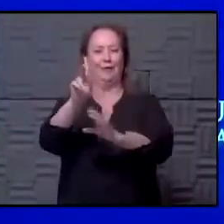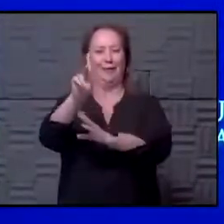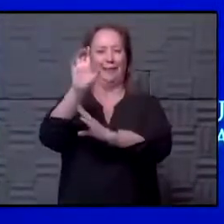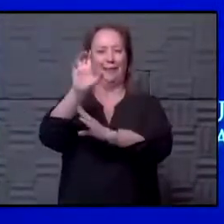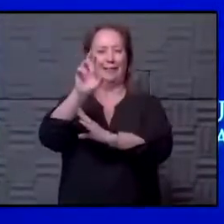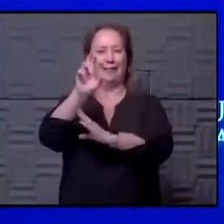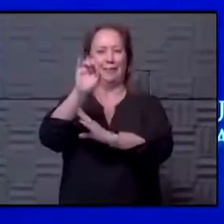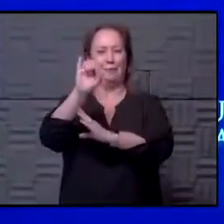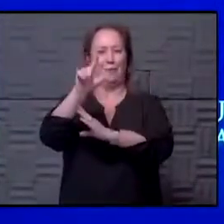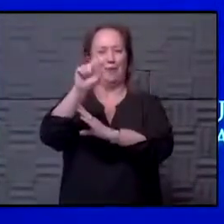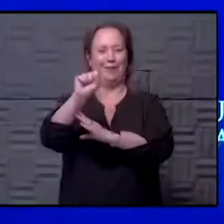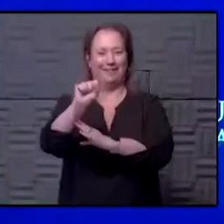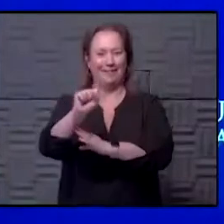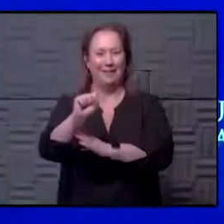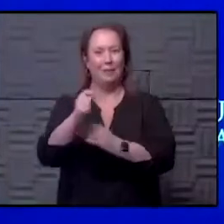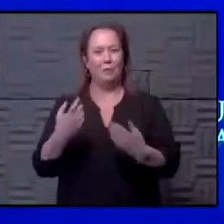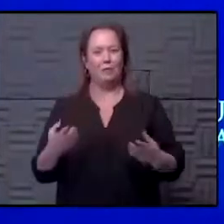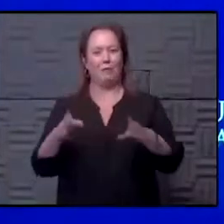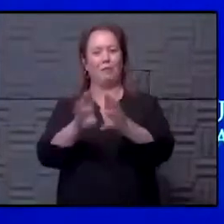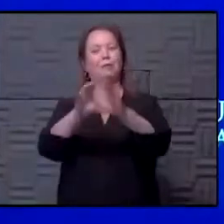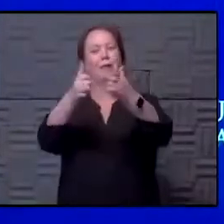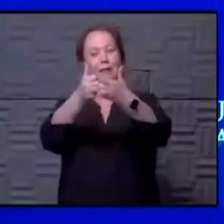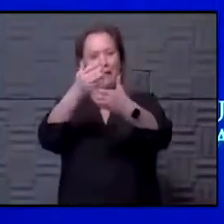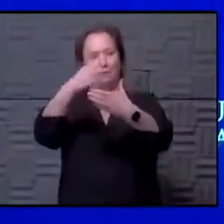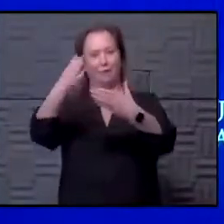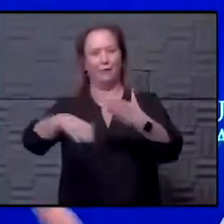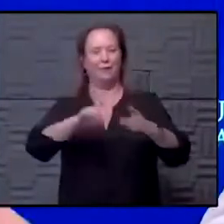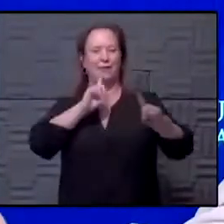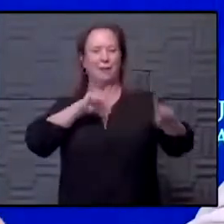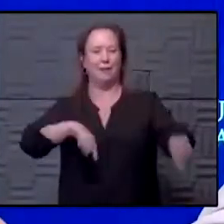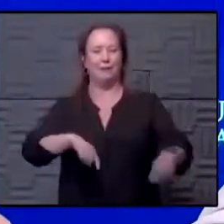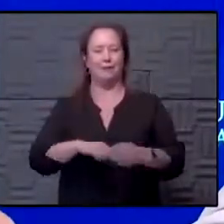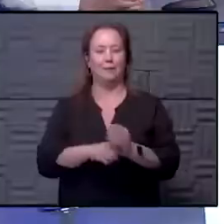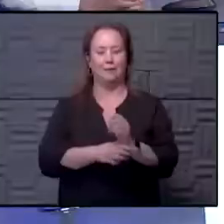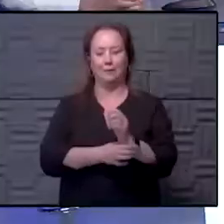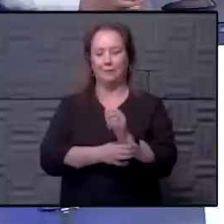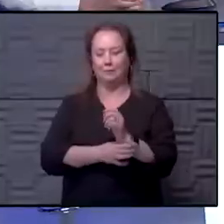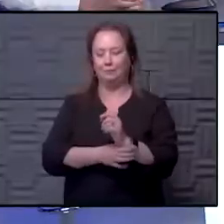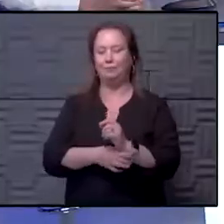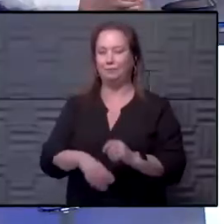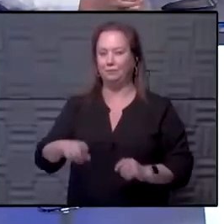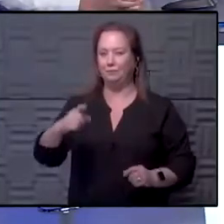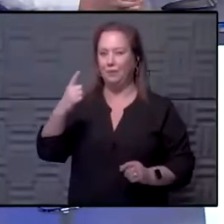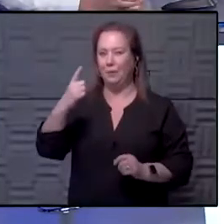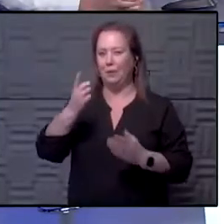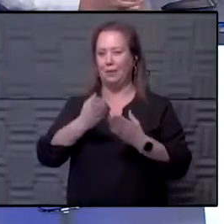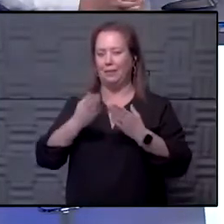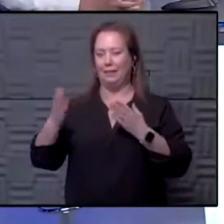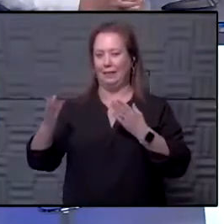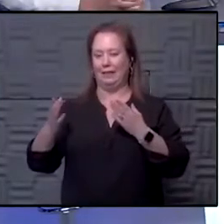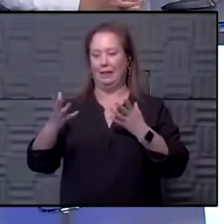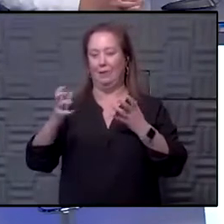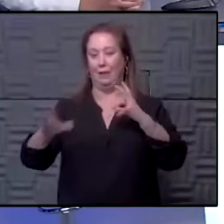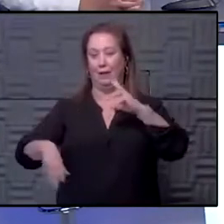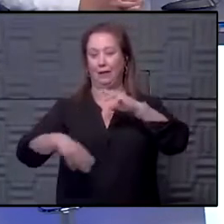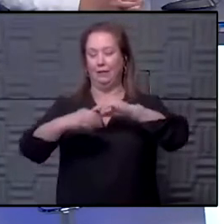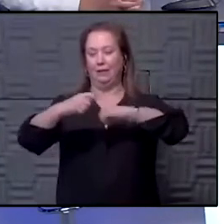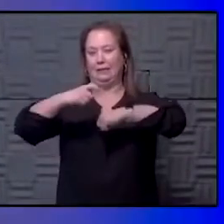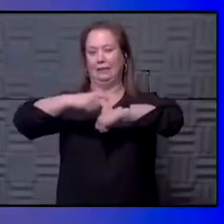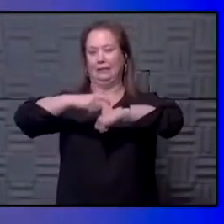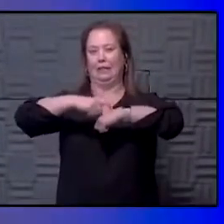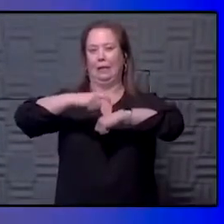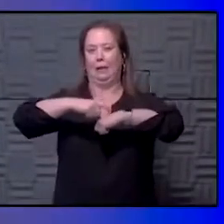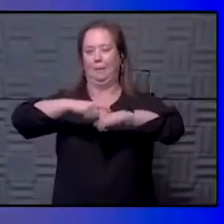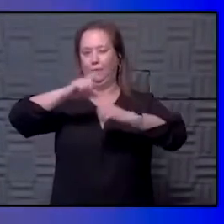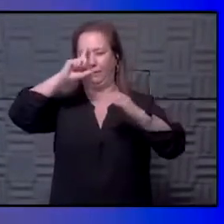City Royals. We'll shut it down and then the game will be over. There's my answer. Thoughts? I think one big factor that we still have some time that we have